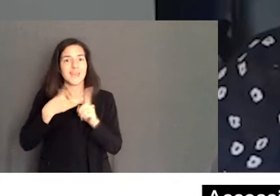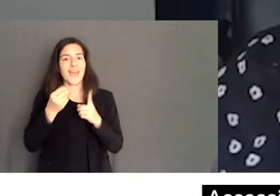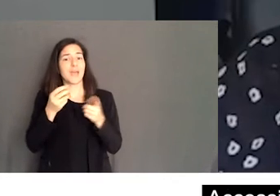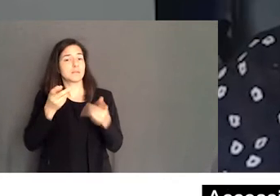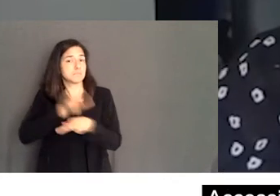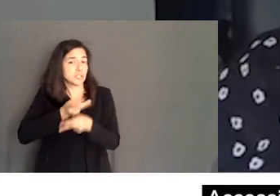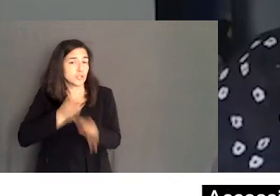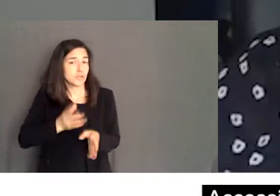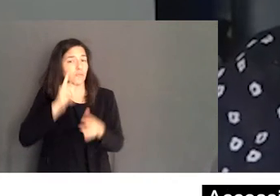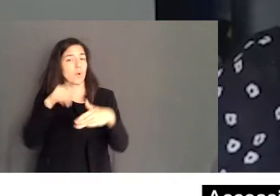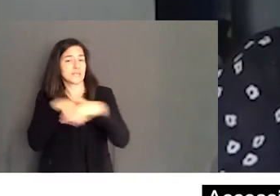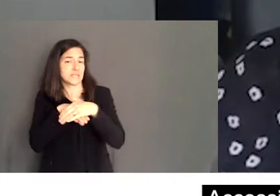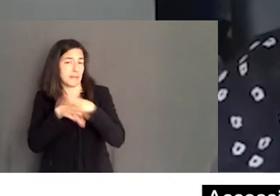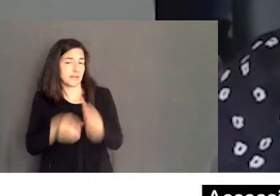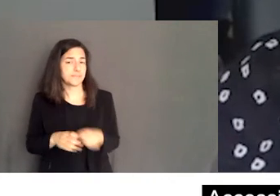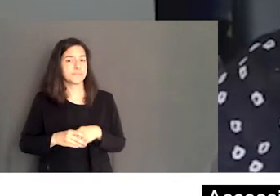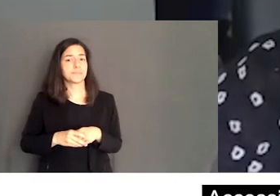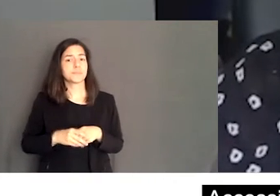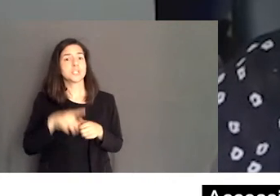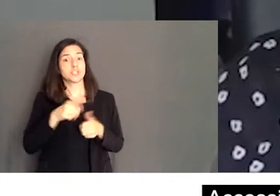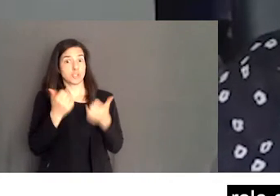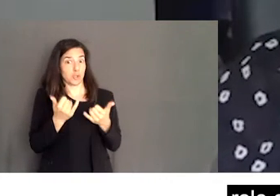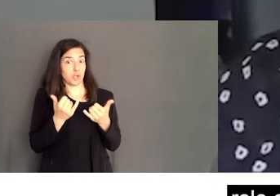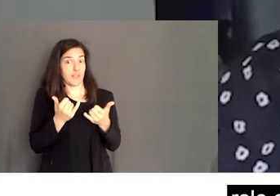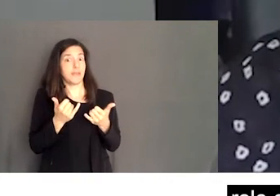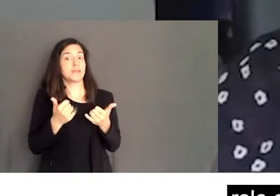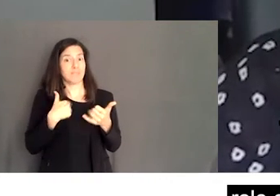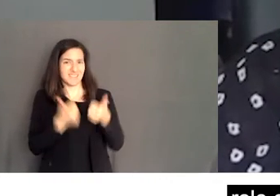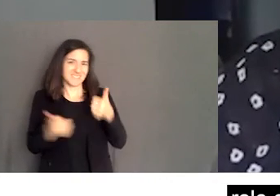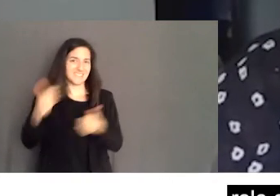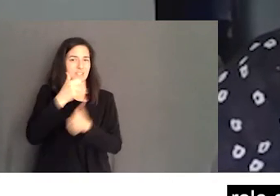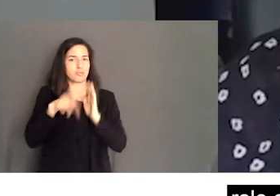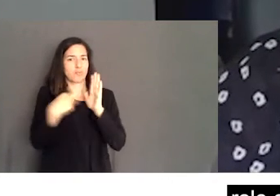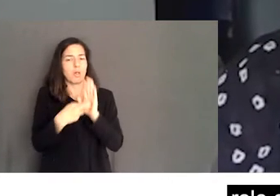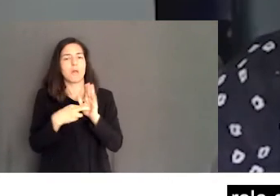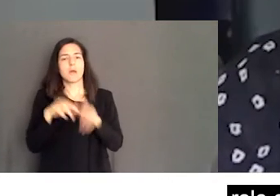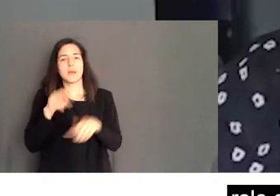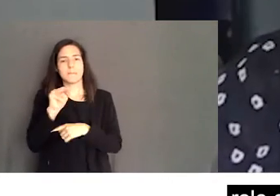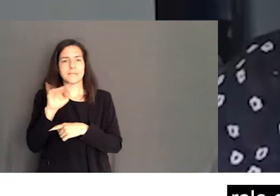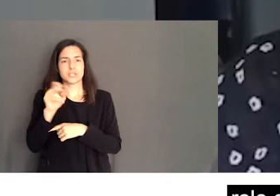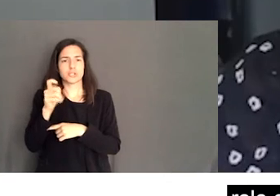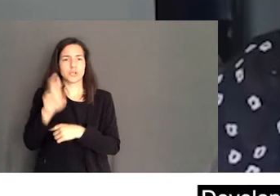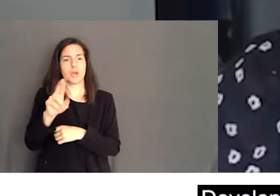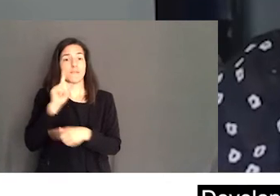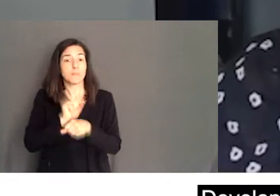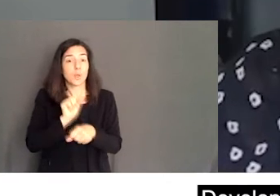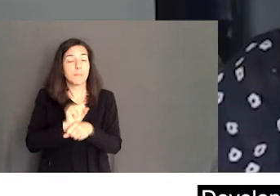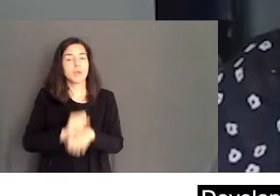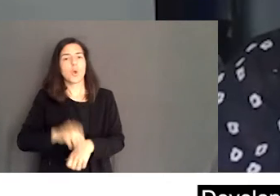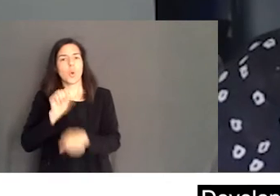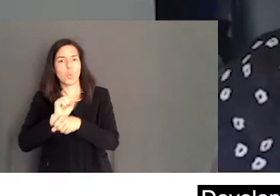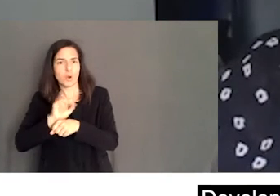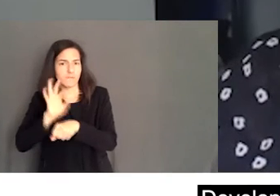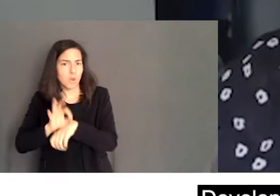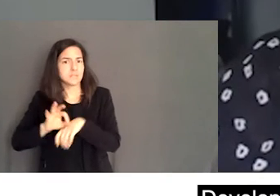Accessibility. She currently serves in the senior role of Minister of Employment, Workforce Development and